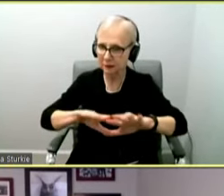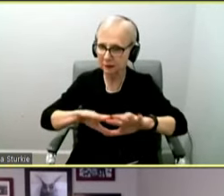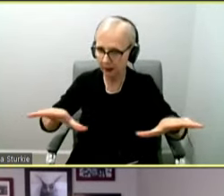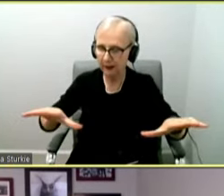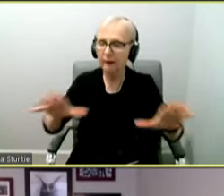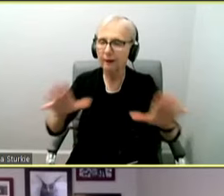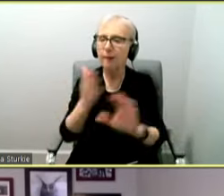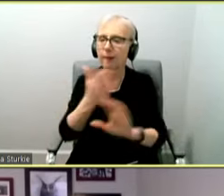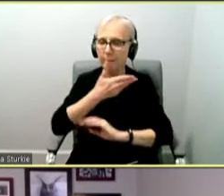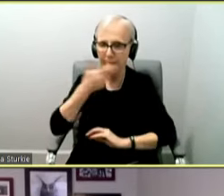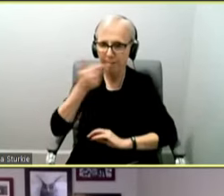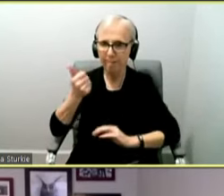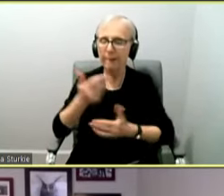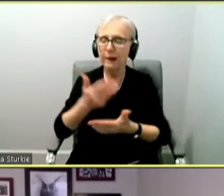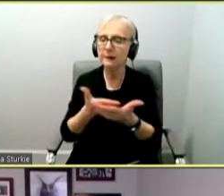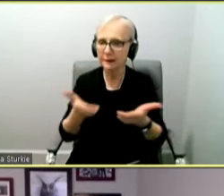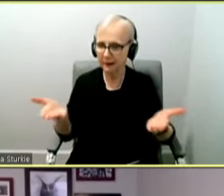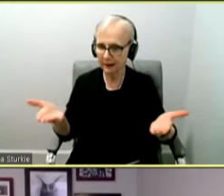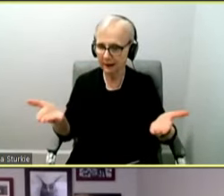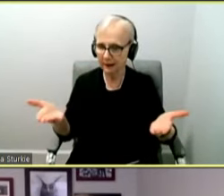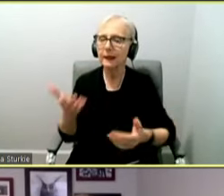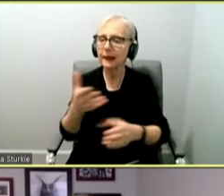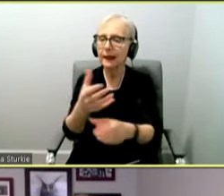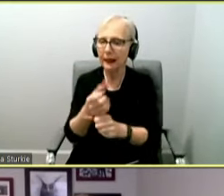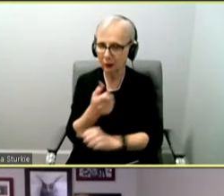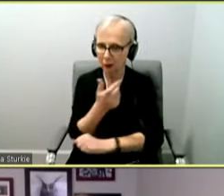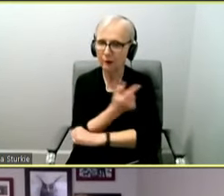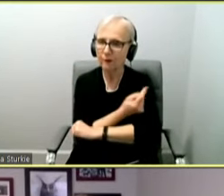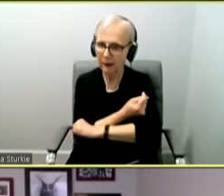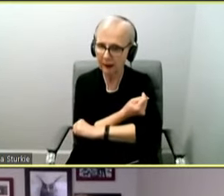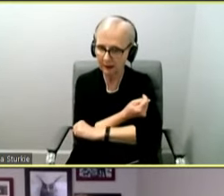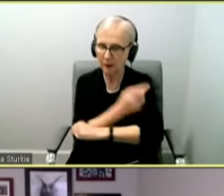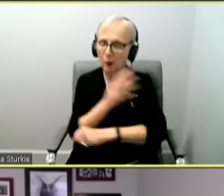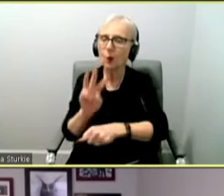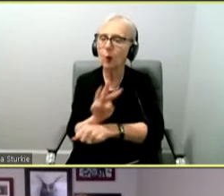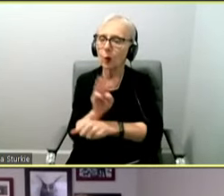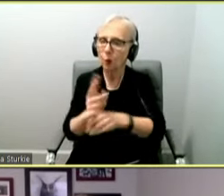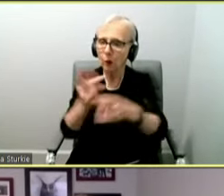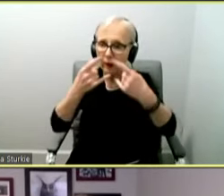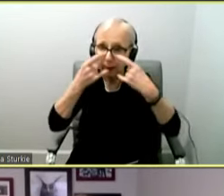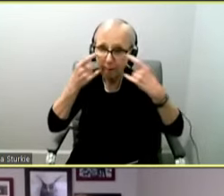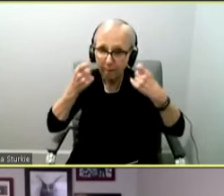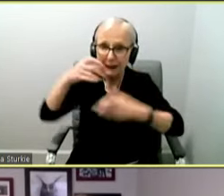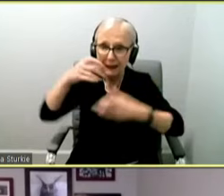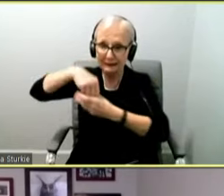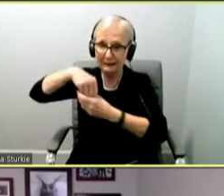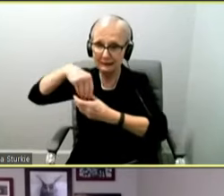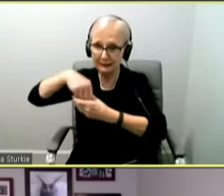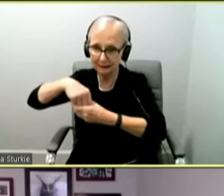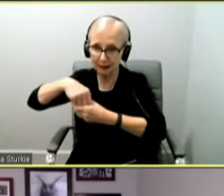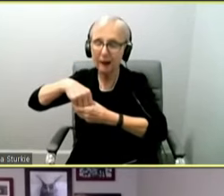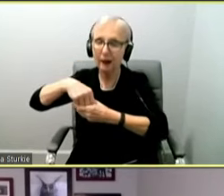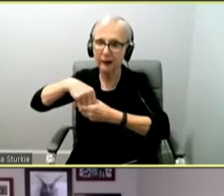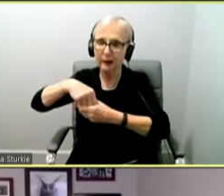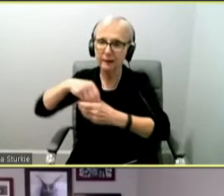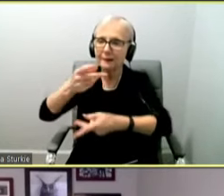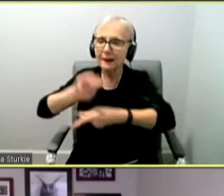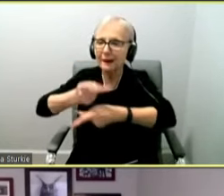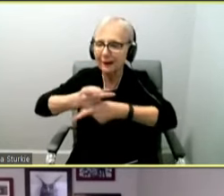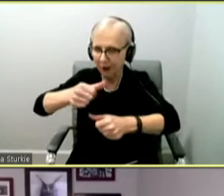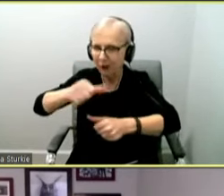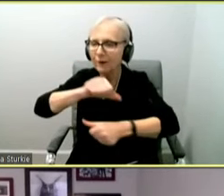thing, the best thing that you can do, get that vaccine, wear a mask when you're indoors, let's take care of each other and get through this.